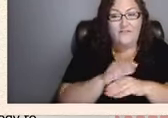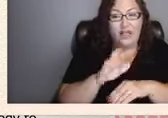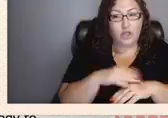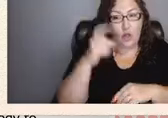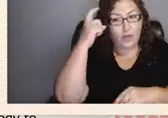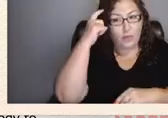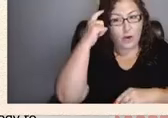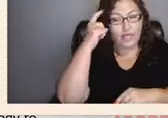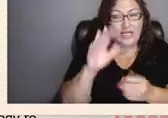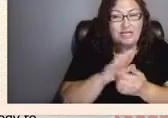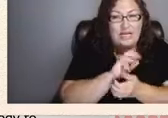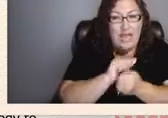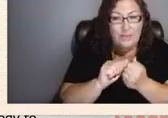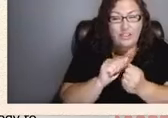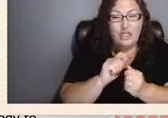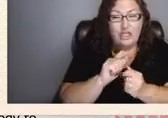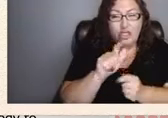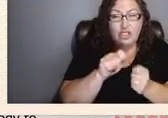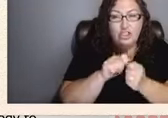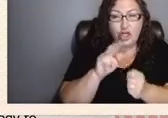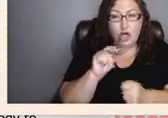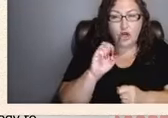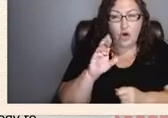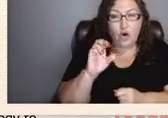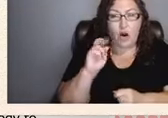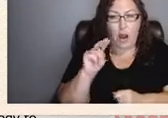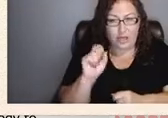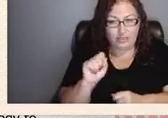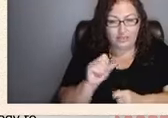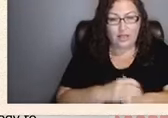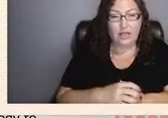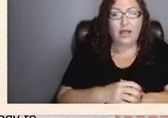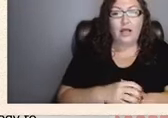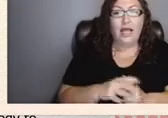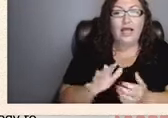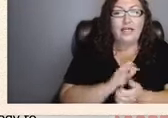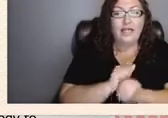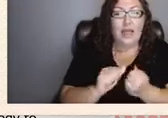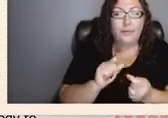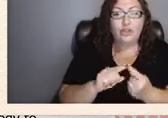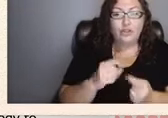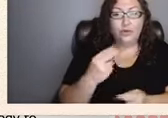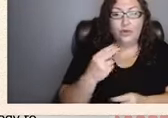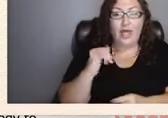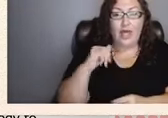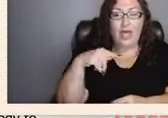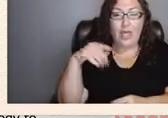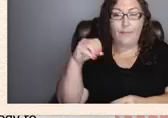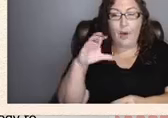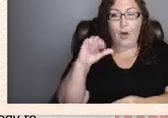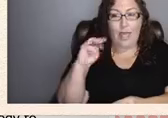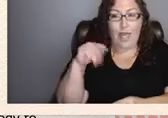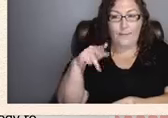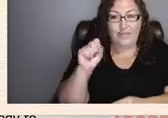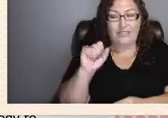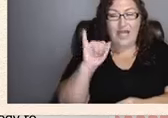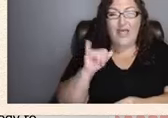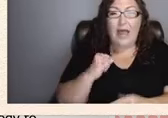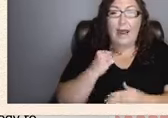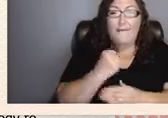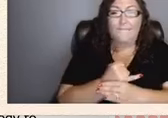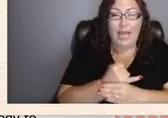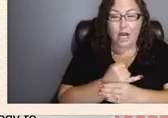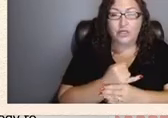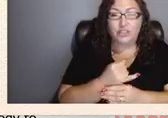in the hippocampus damage to the hippocampus impairs the child's ability to form new memories